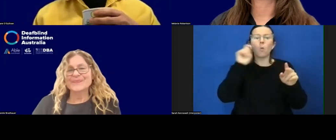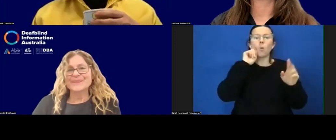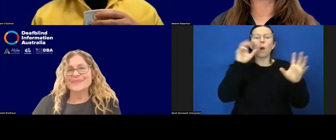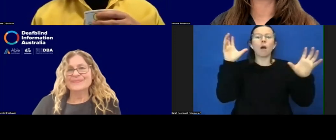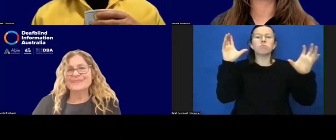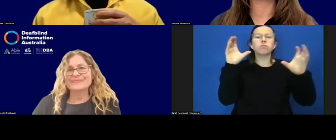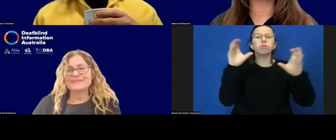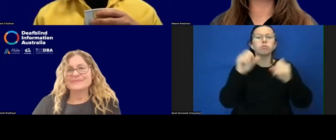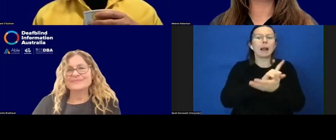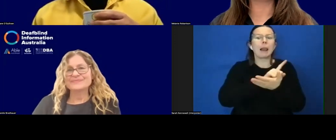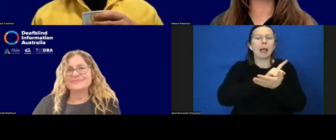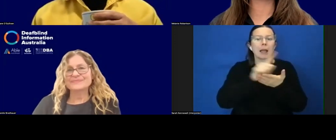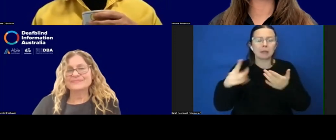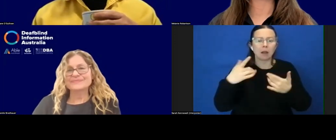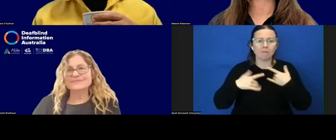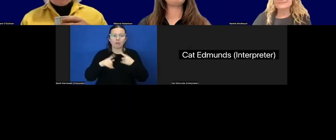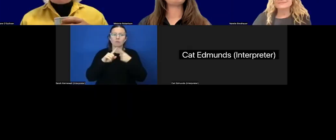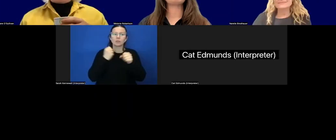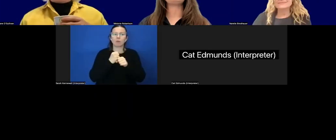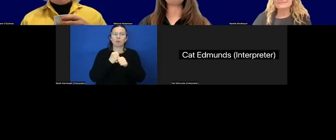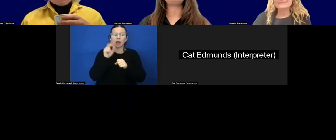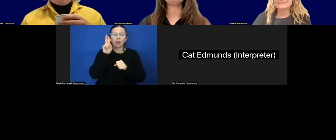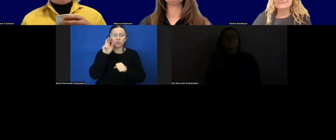life, such as in Usher syndrome.